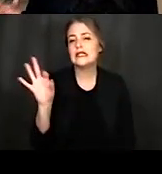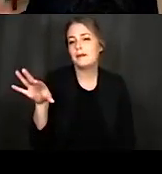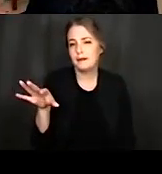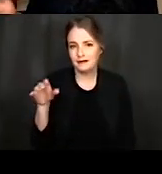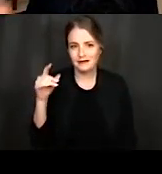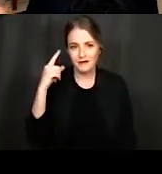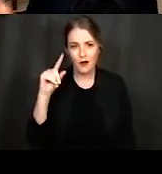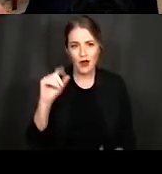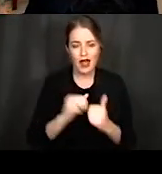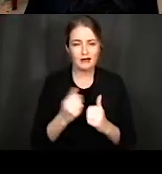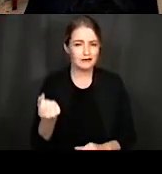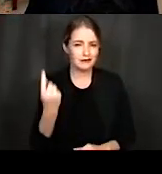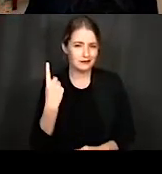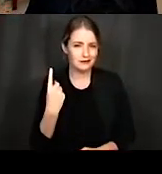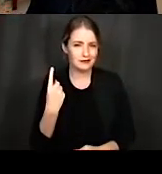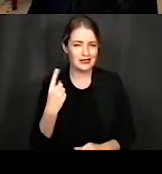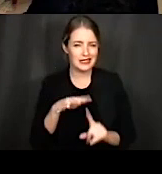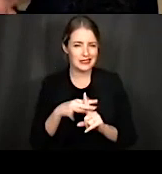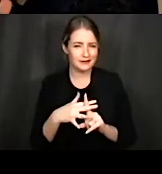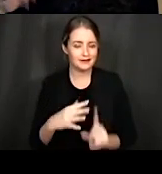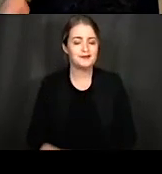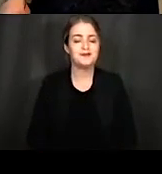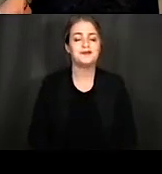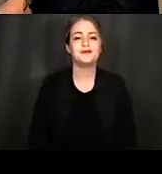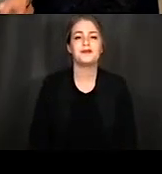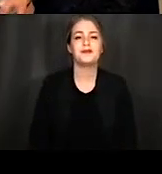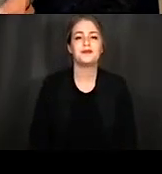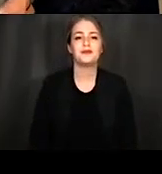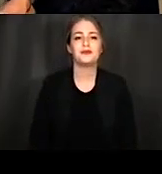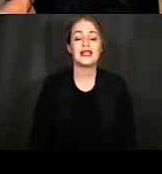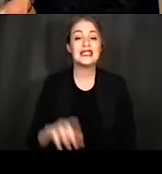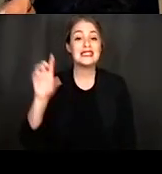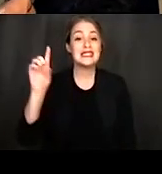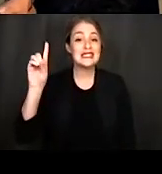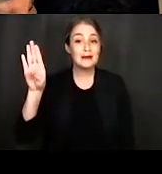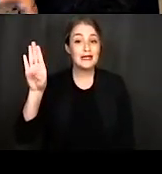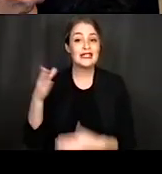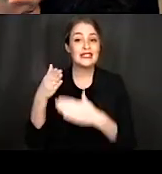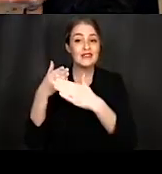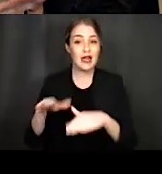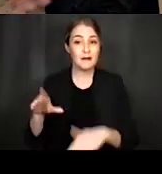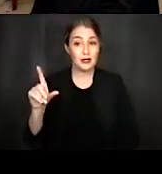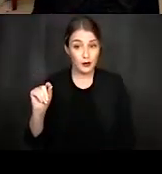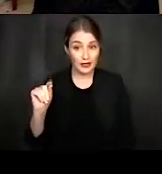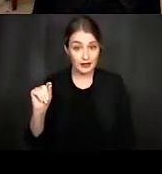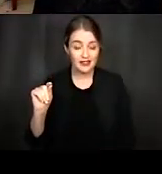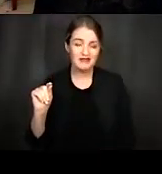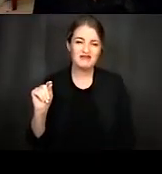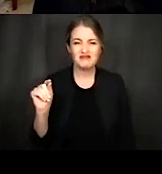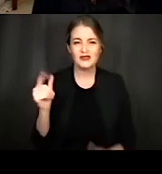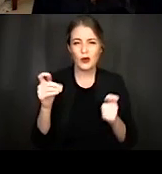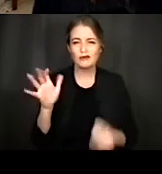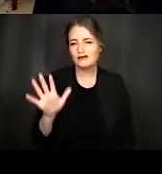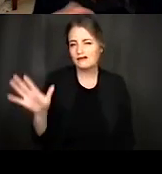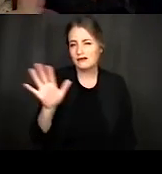how to kind of understand this contextually. You can divide dB by 20 to get a quick approximation of the